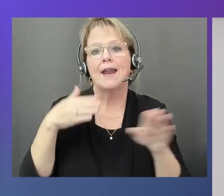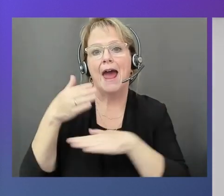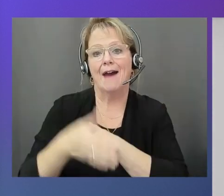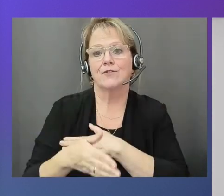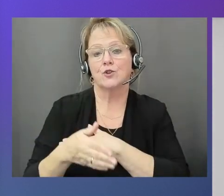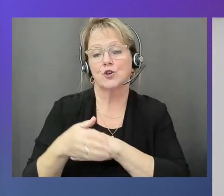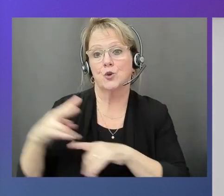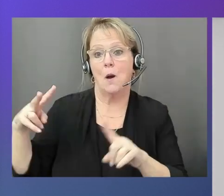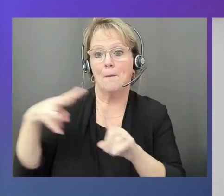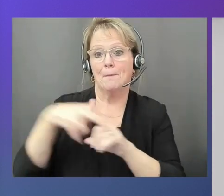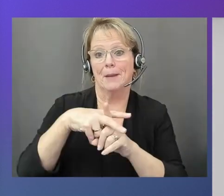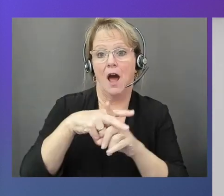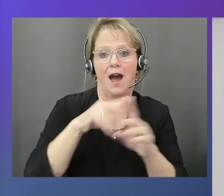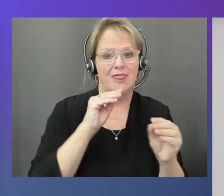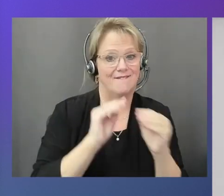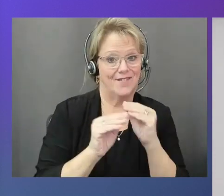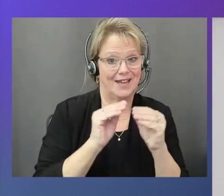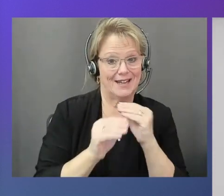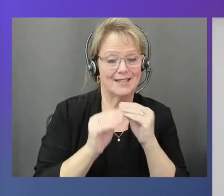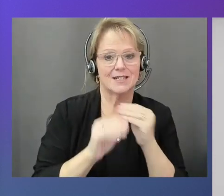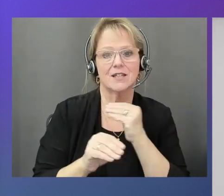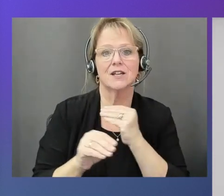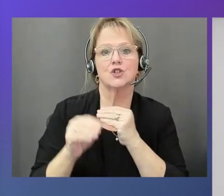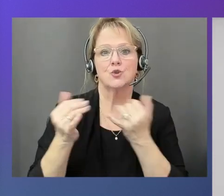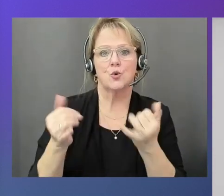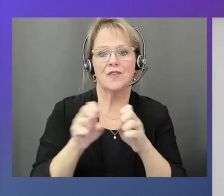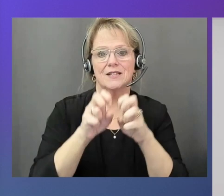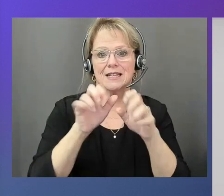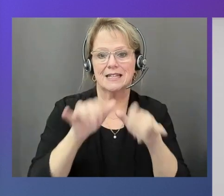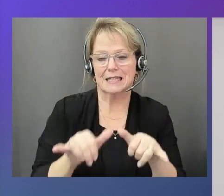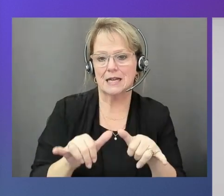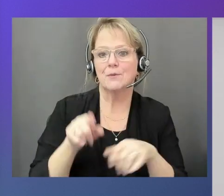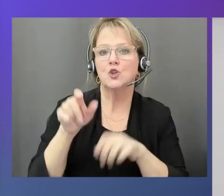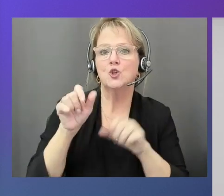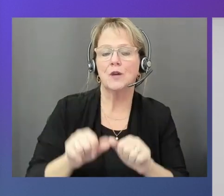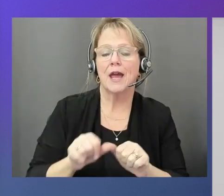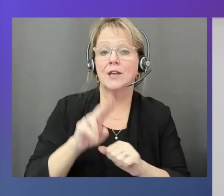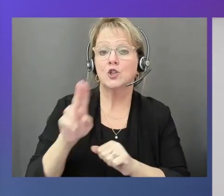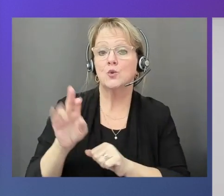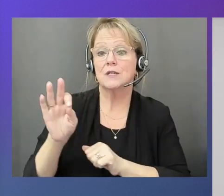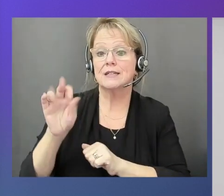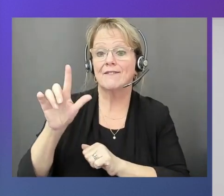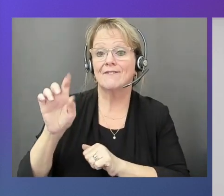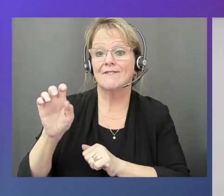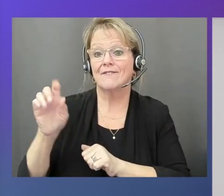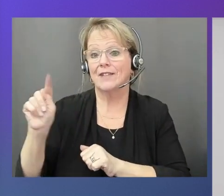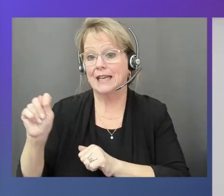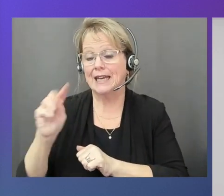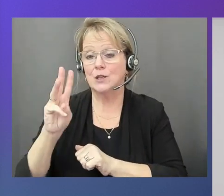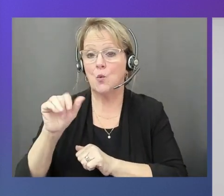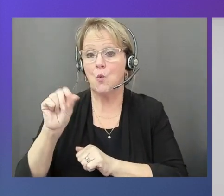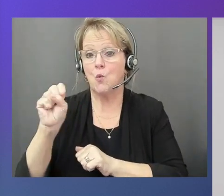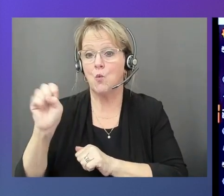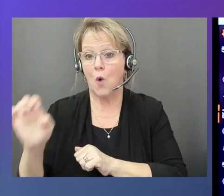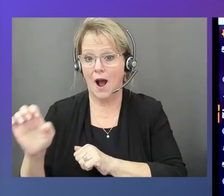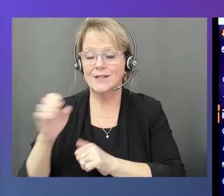the fix to the BMS system, you can use FleetWise to validate your solution